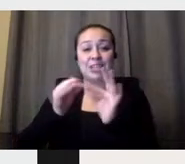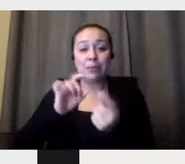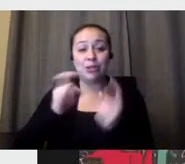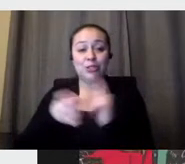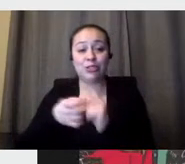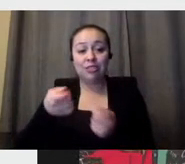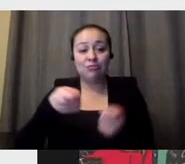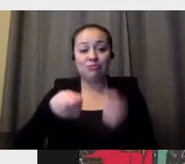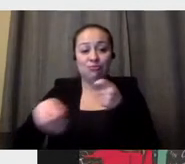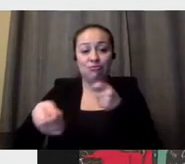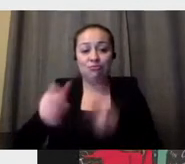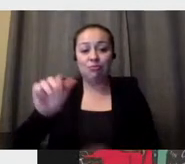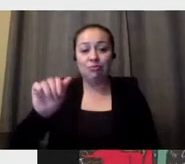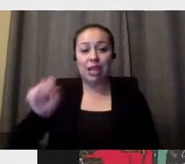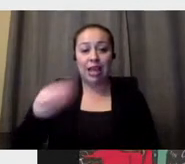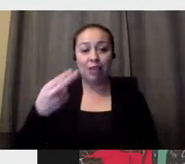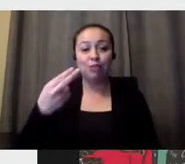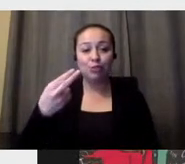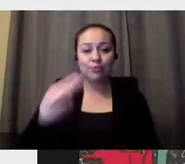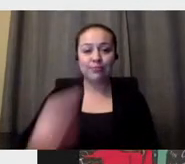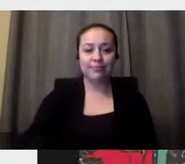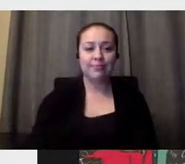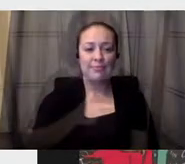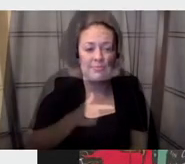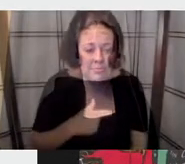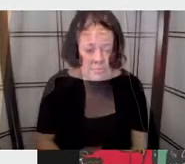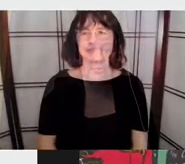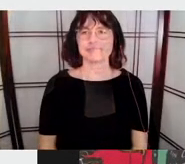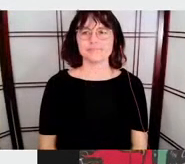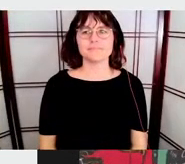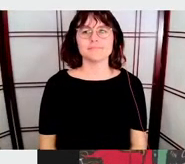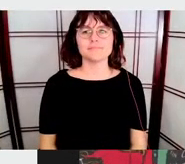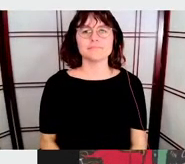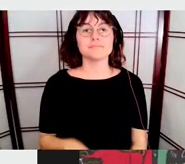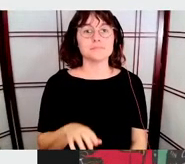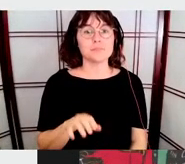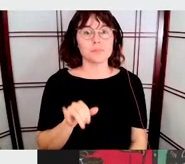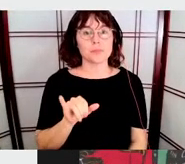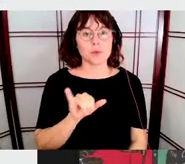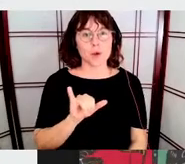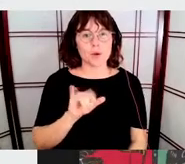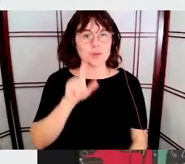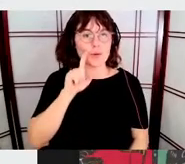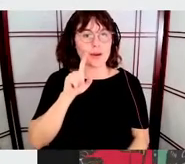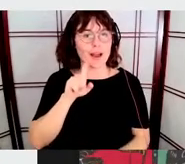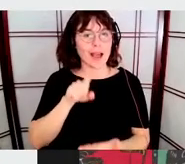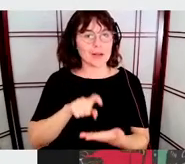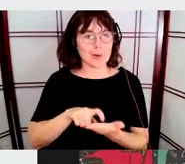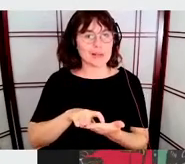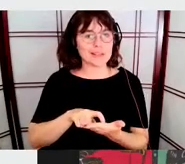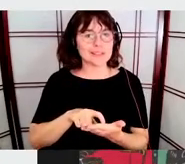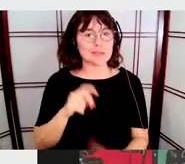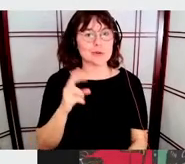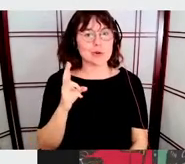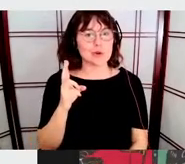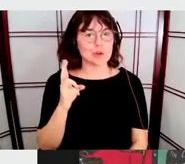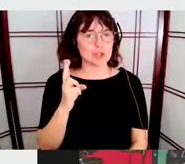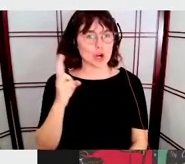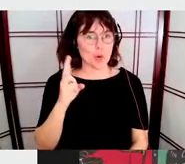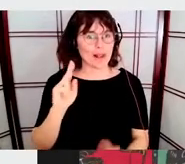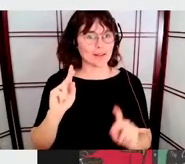Also, something that was discovered was a lot of Uruguayans that didn't live in Uruguay,